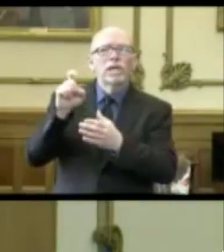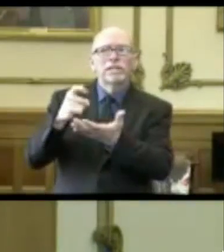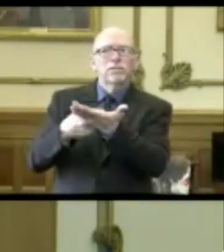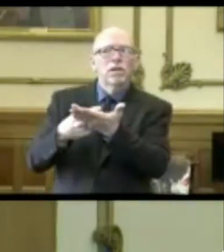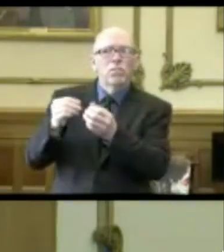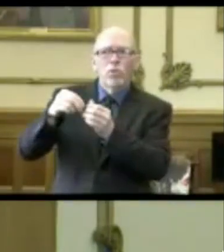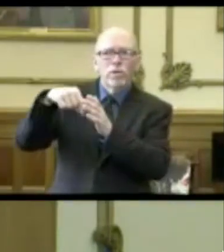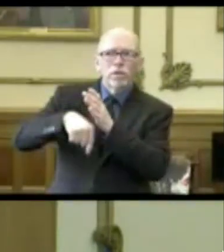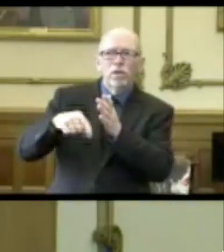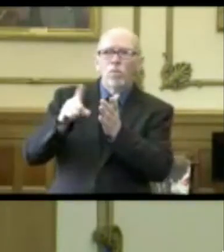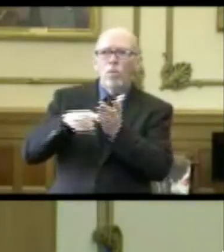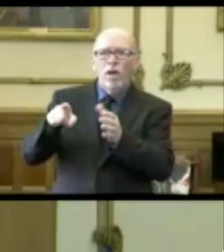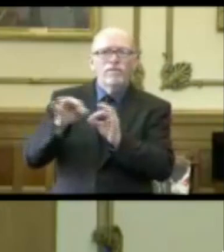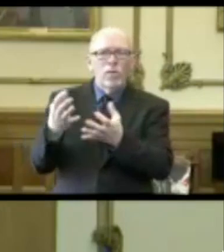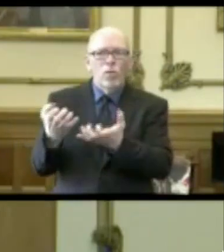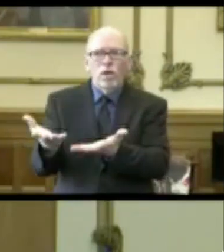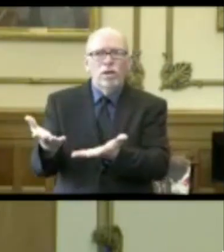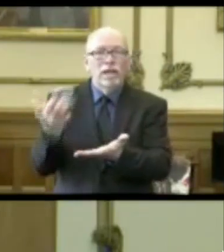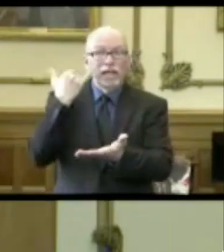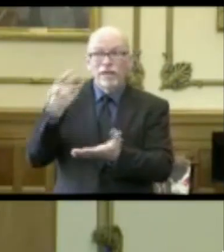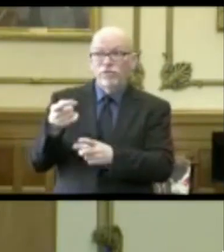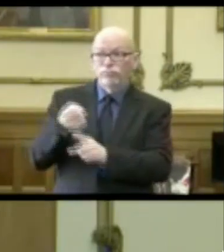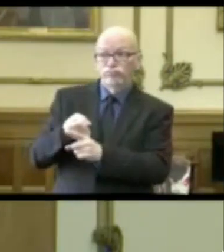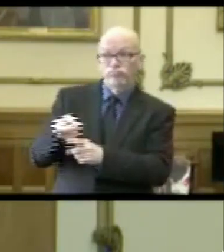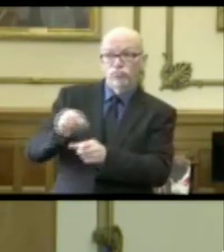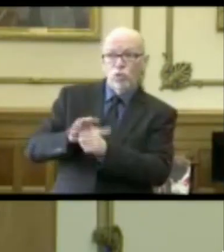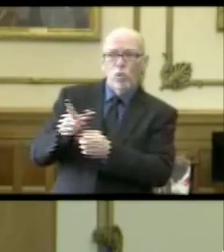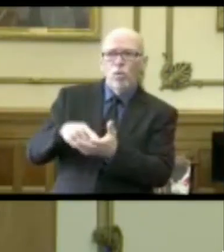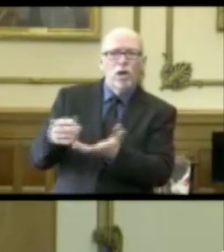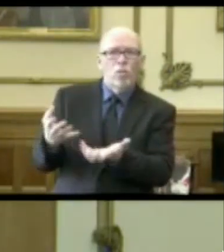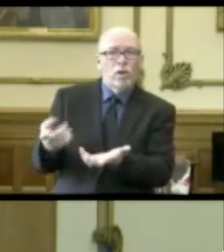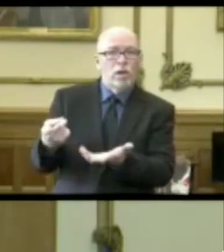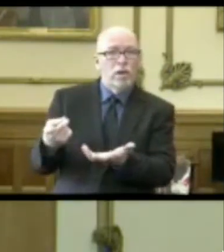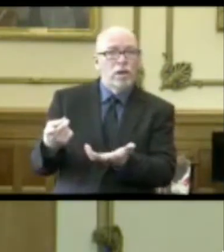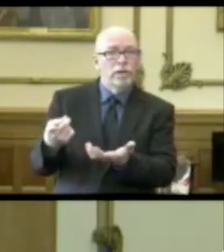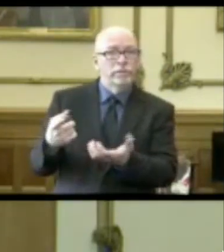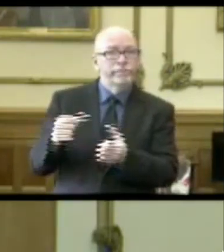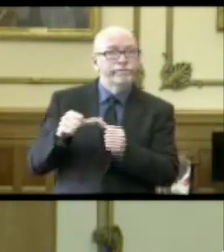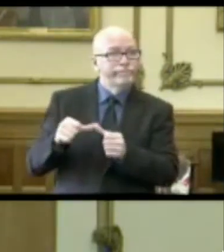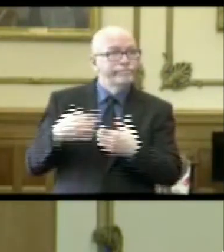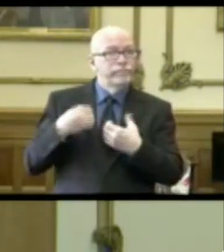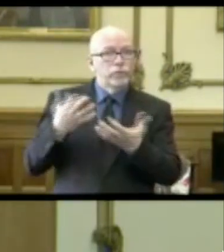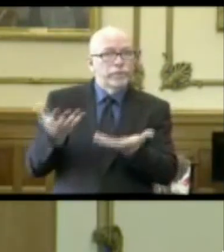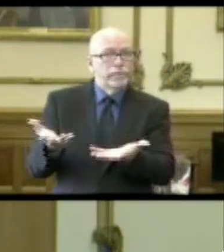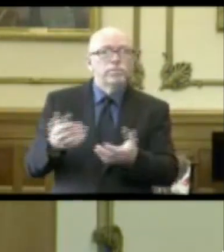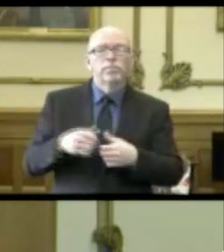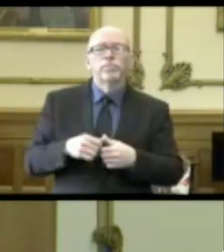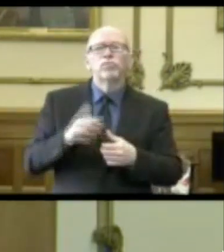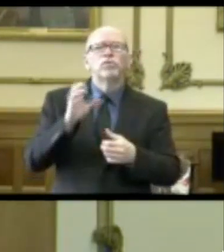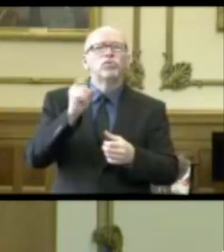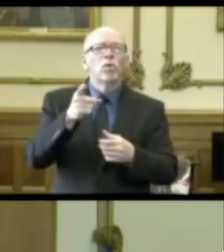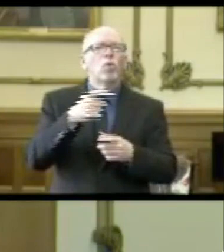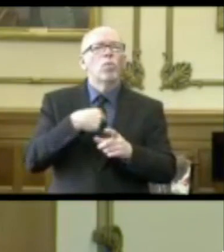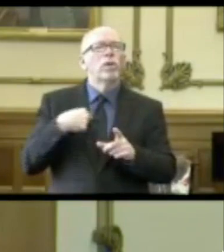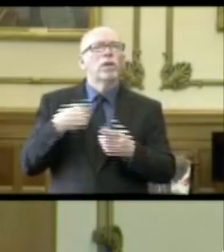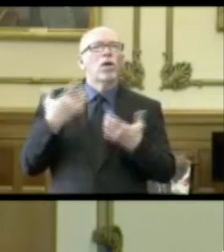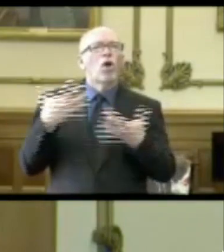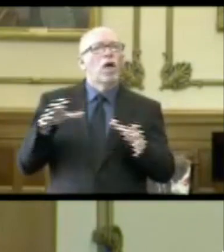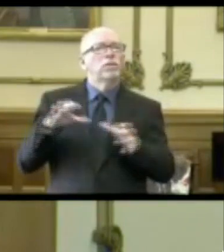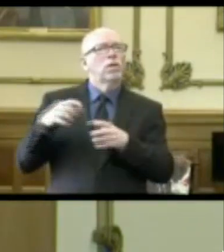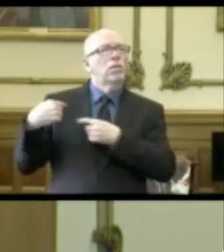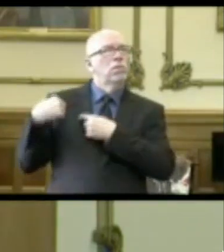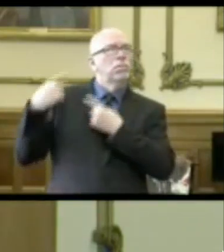them about what that family member would want if they developed COVID-19. So as part of that and building upon what we've already done